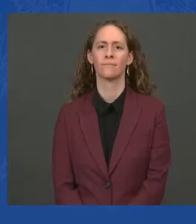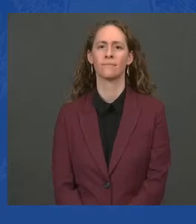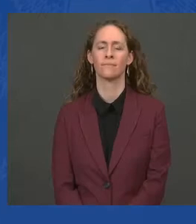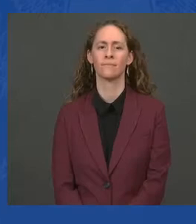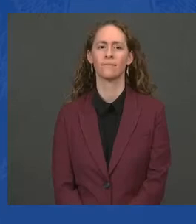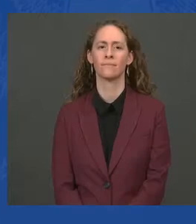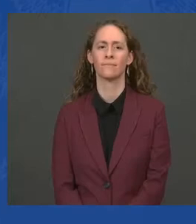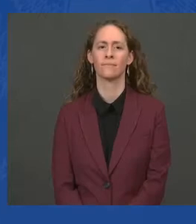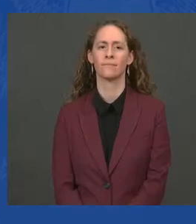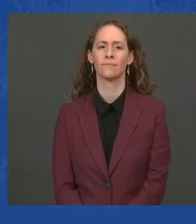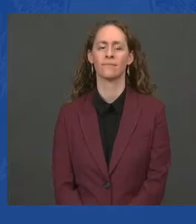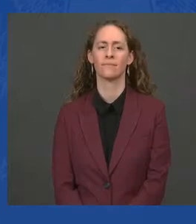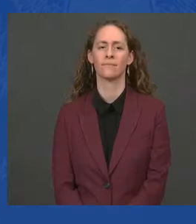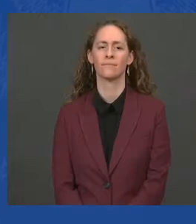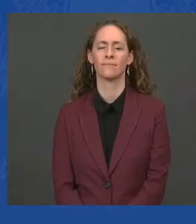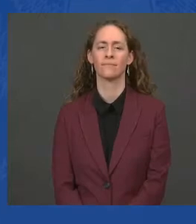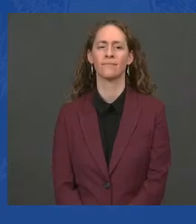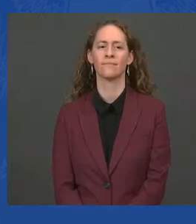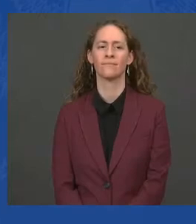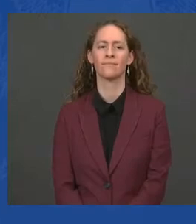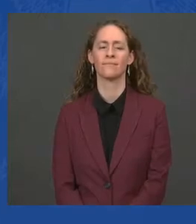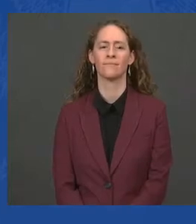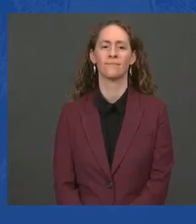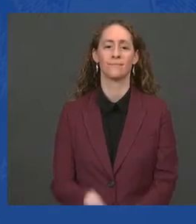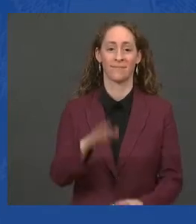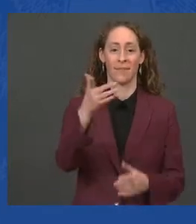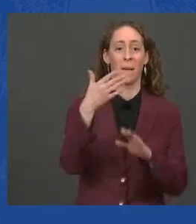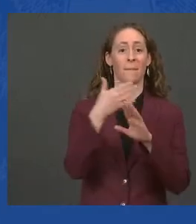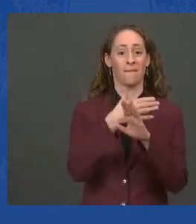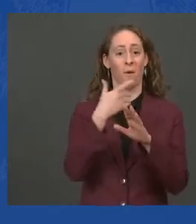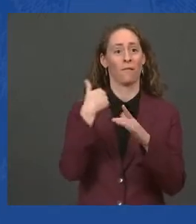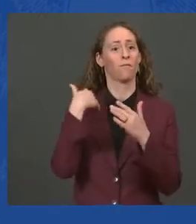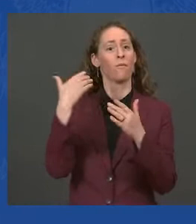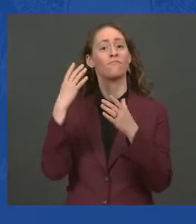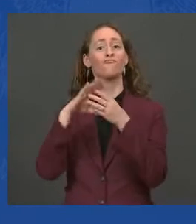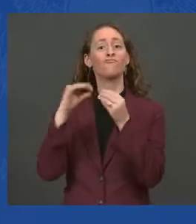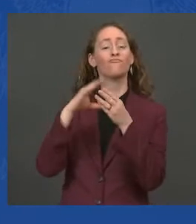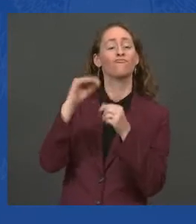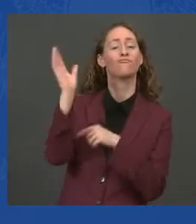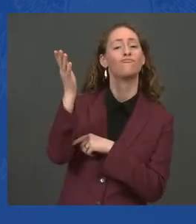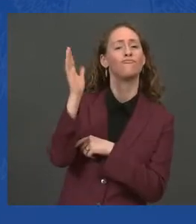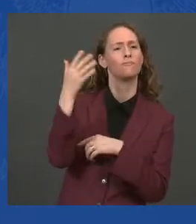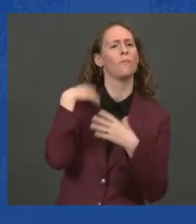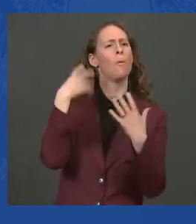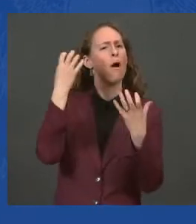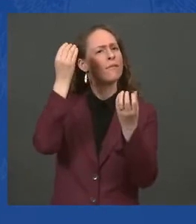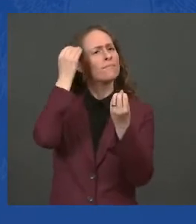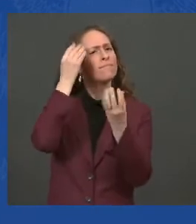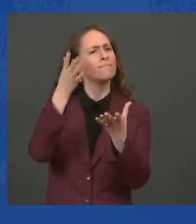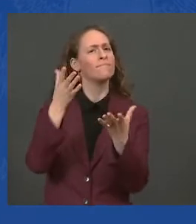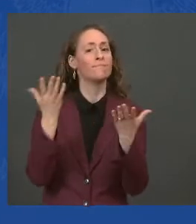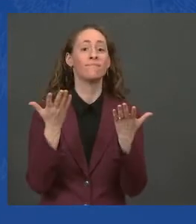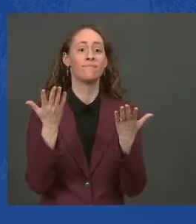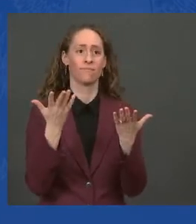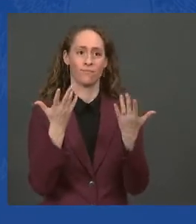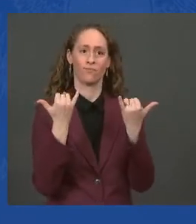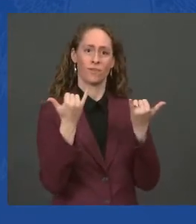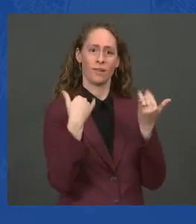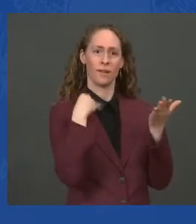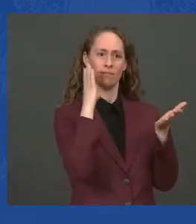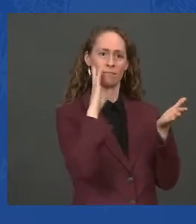Before I start, I'd like to report that later today I'll be signing a bill funding the government operations